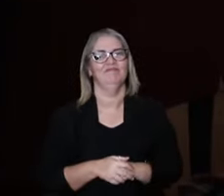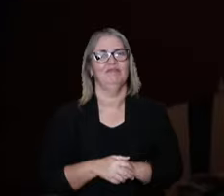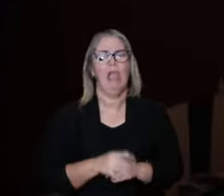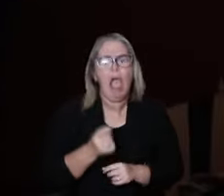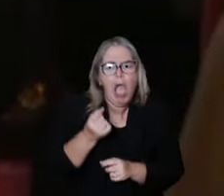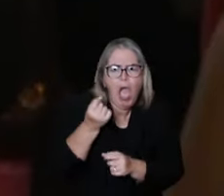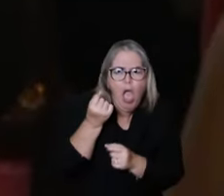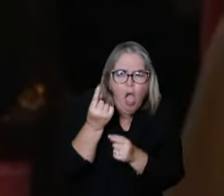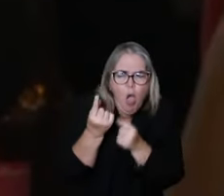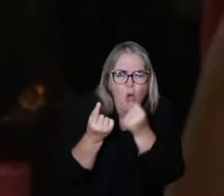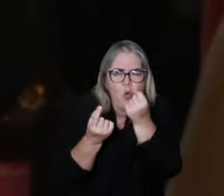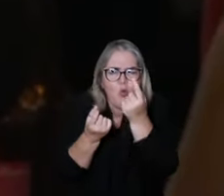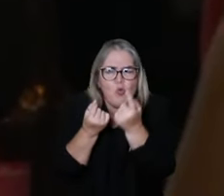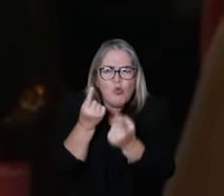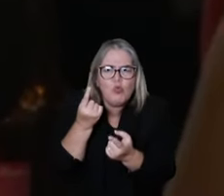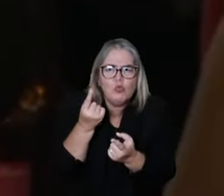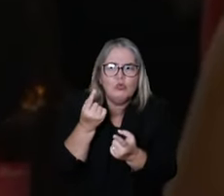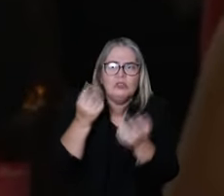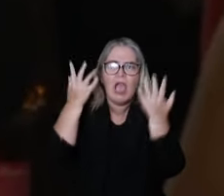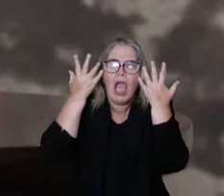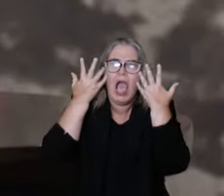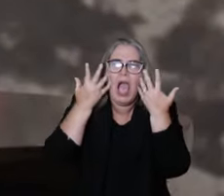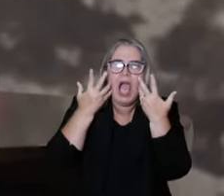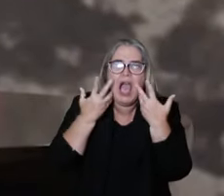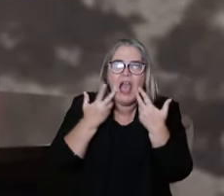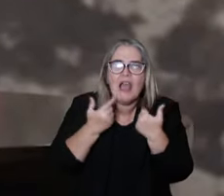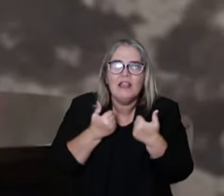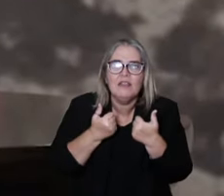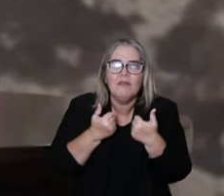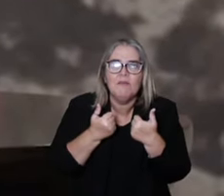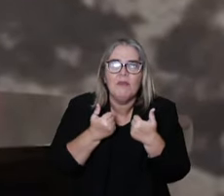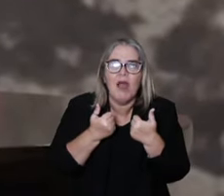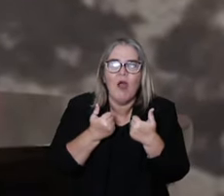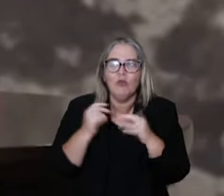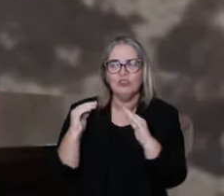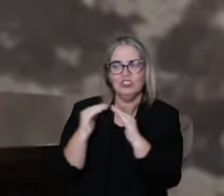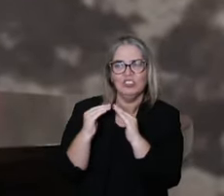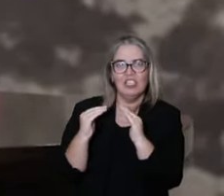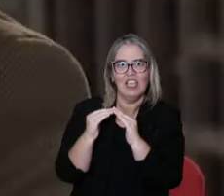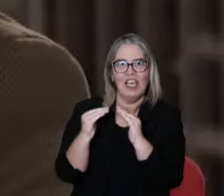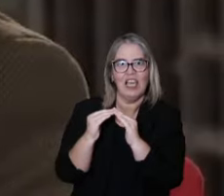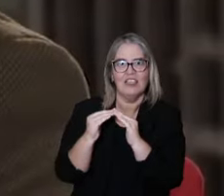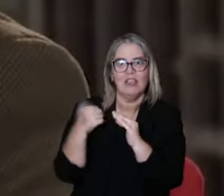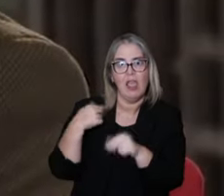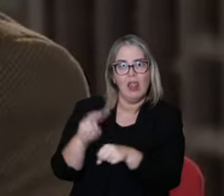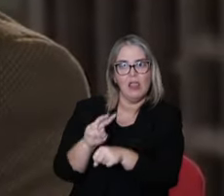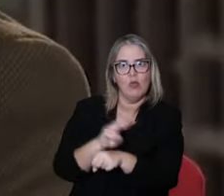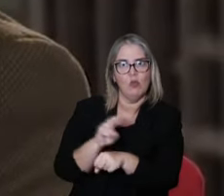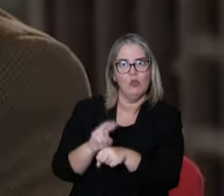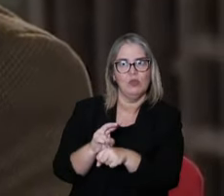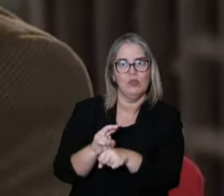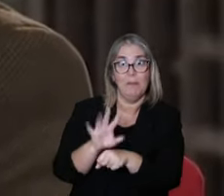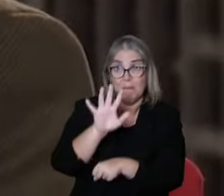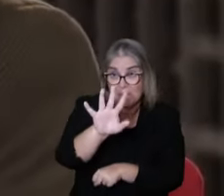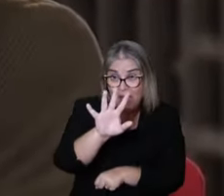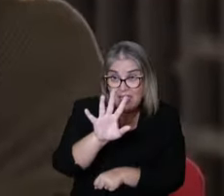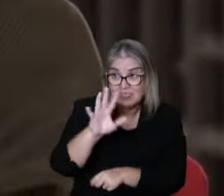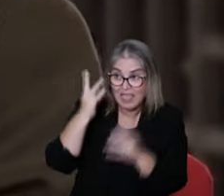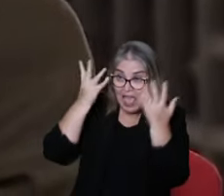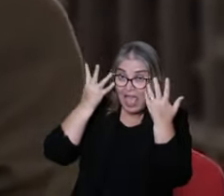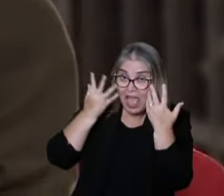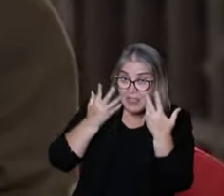the closest thing we have is some domesticated animal. Home animals that take care of the other. It's not part of